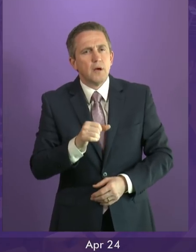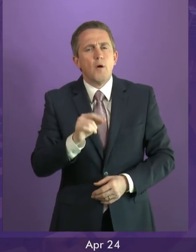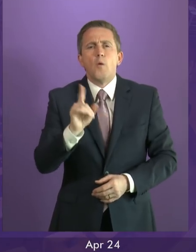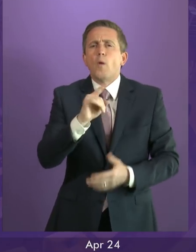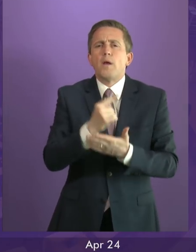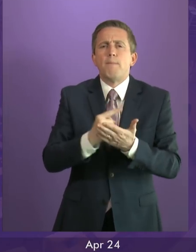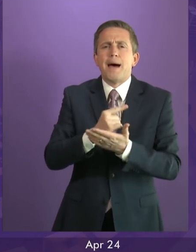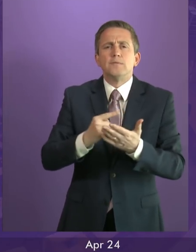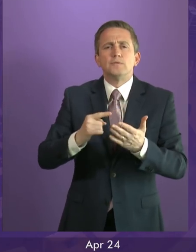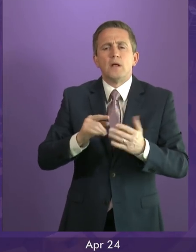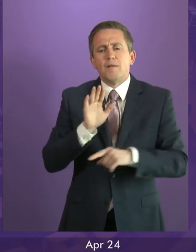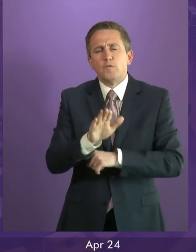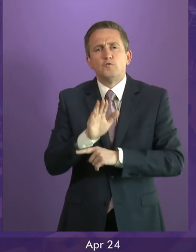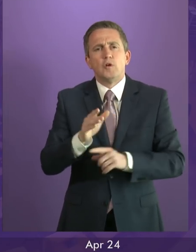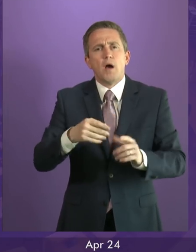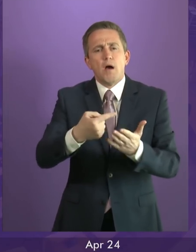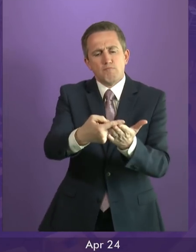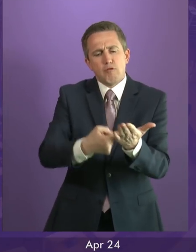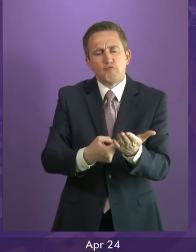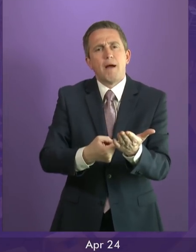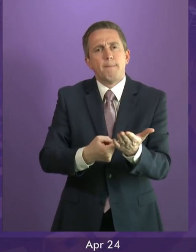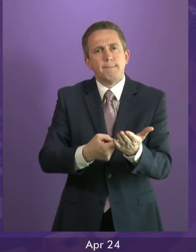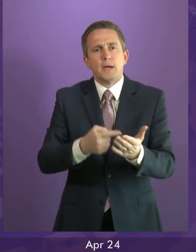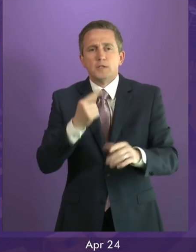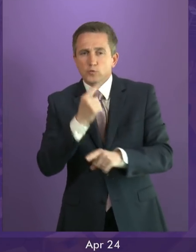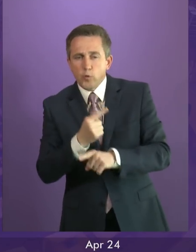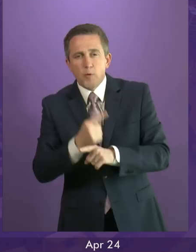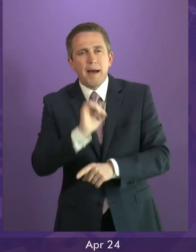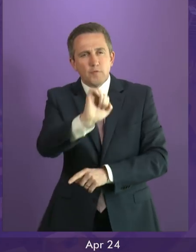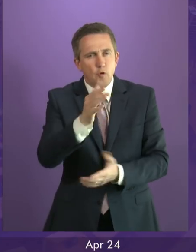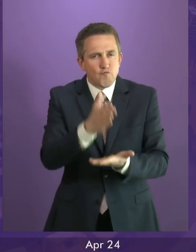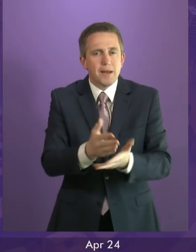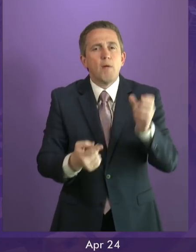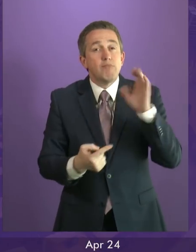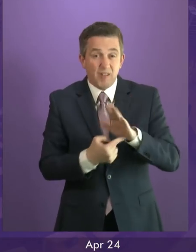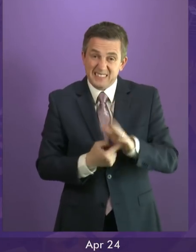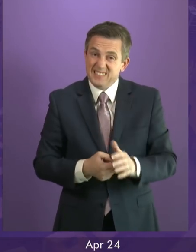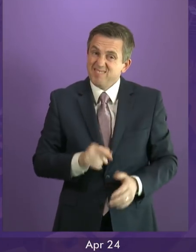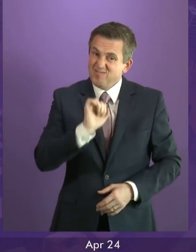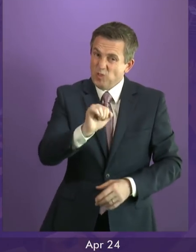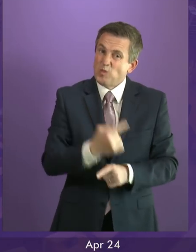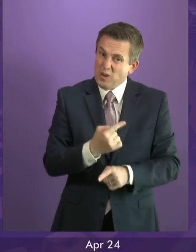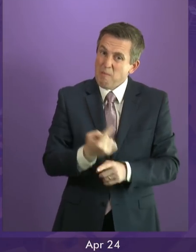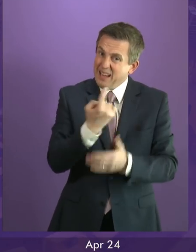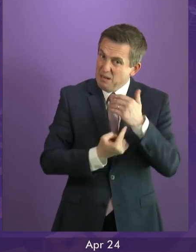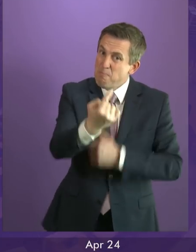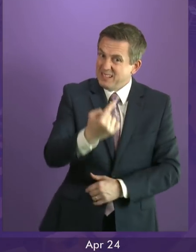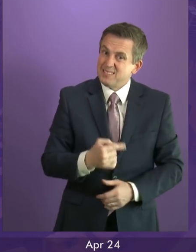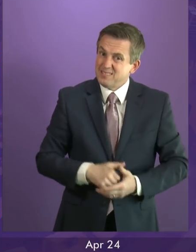legislative programme to deal with Nicola Sturgeon's real priority? Independence. First Minister.